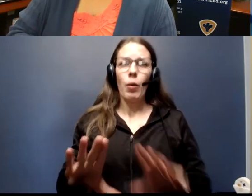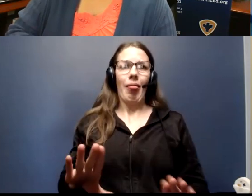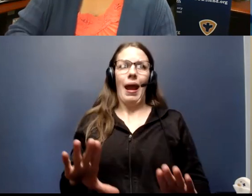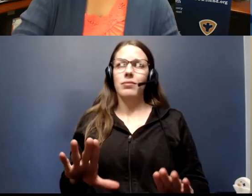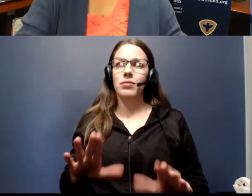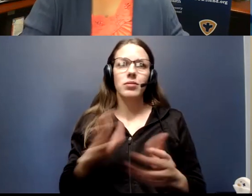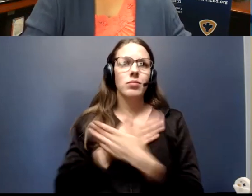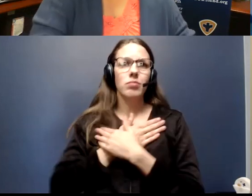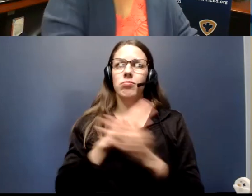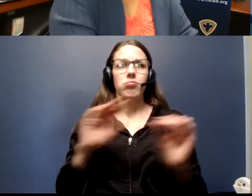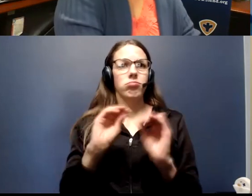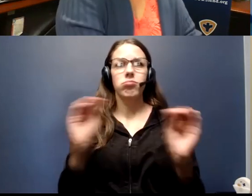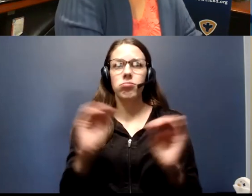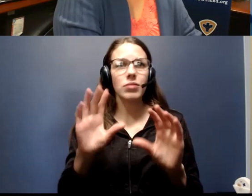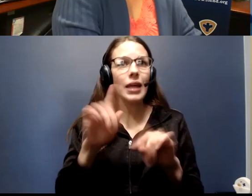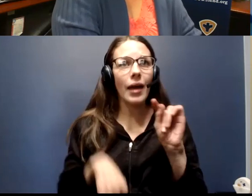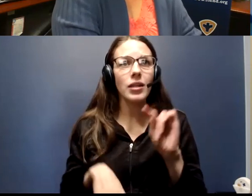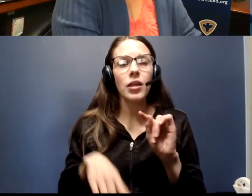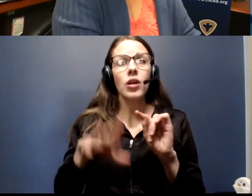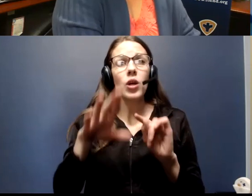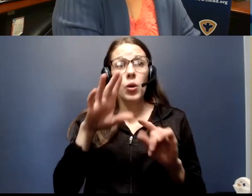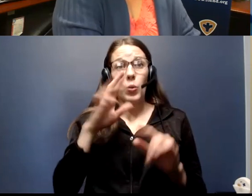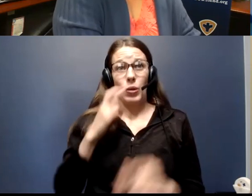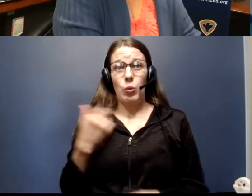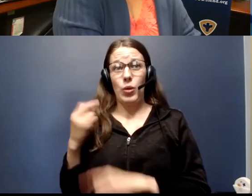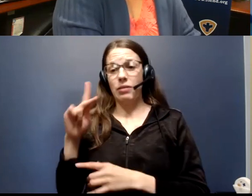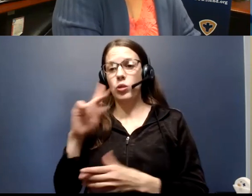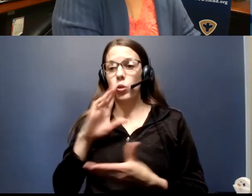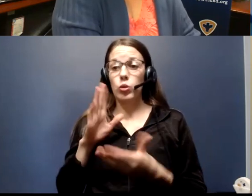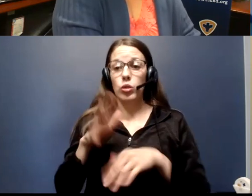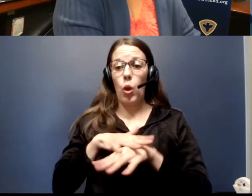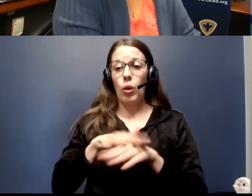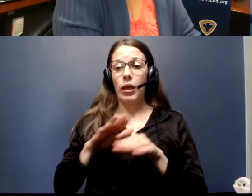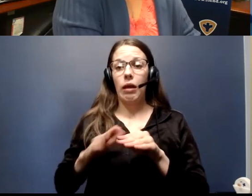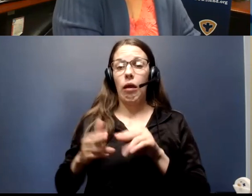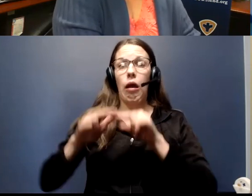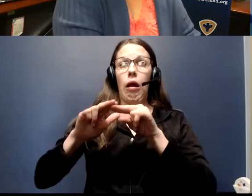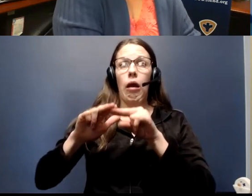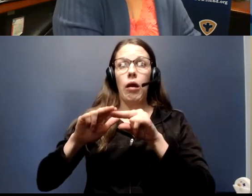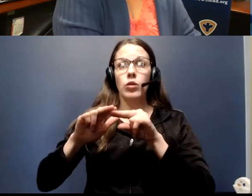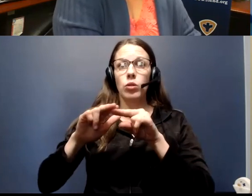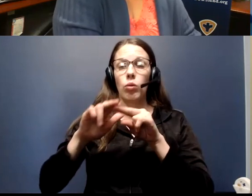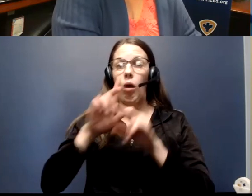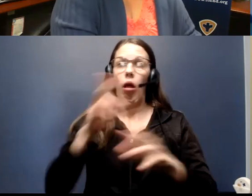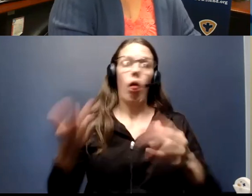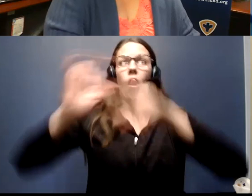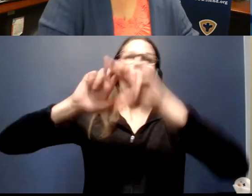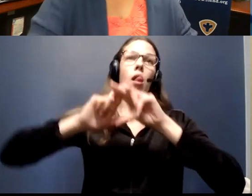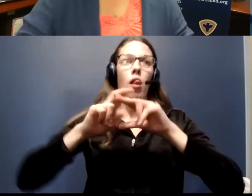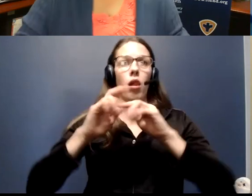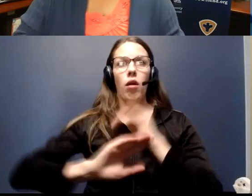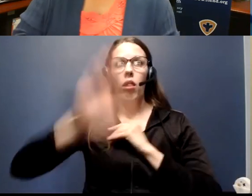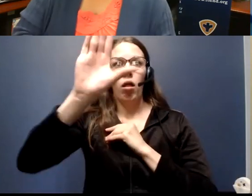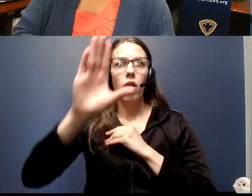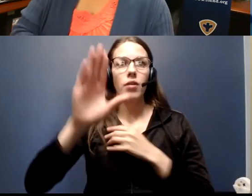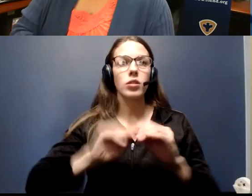We risk moving from slowly increasing cases of COVID-19 to a large increase in the